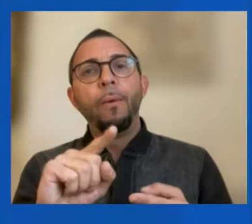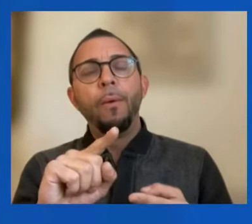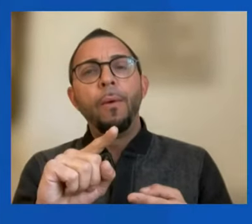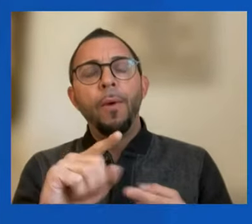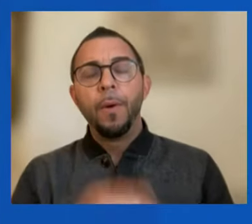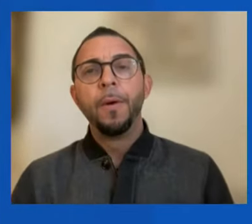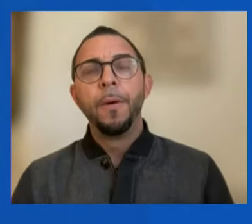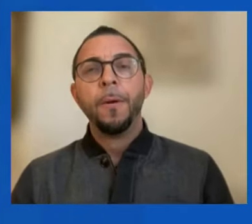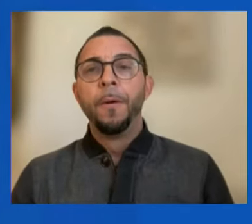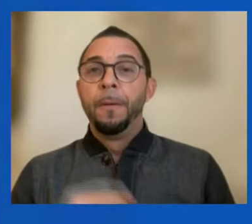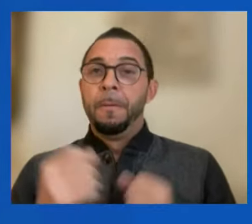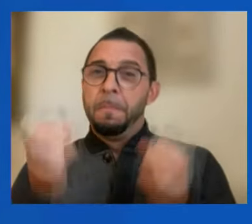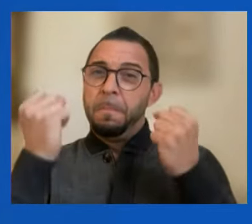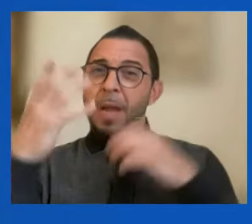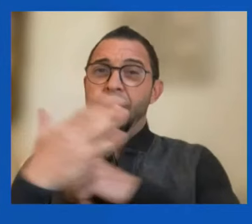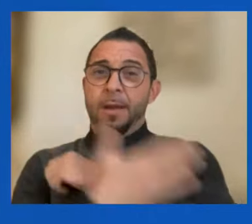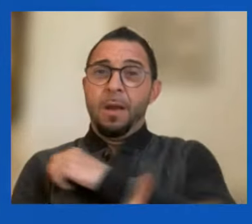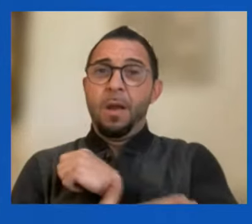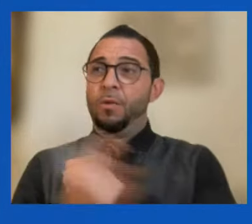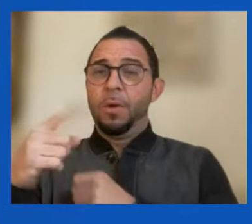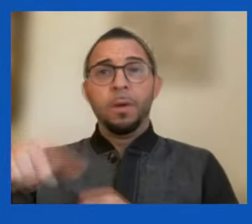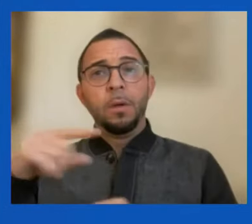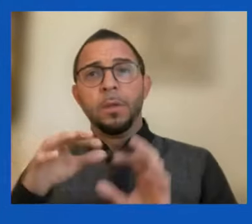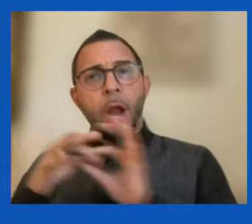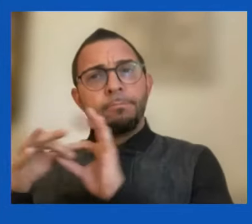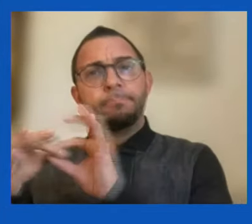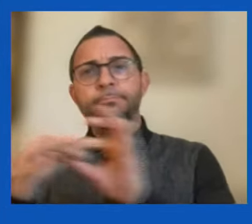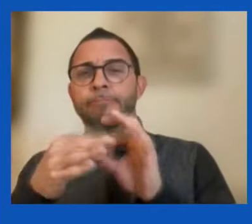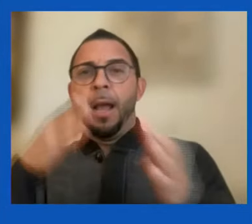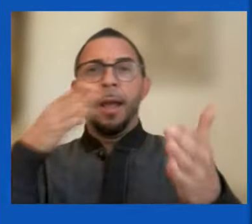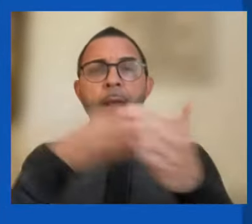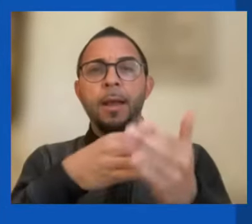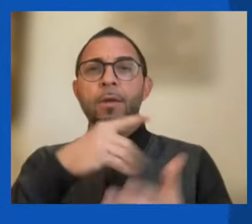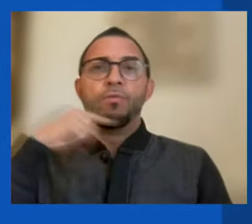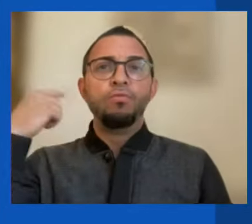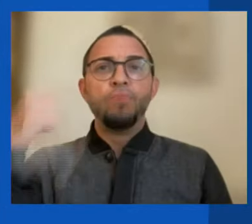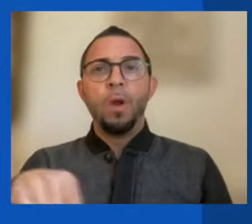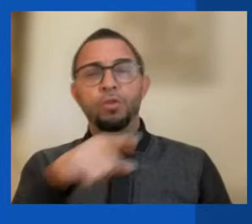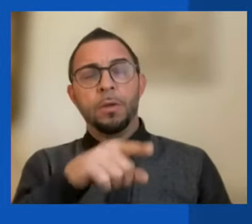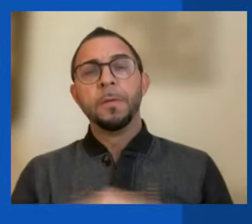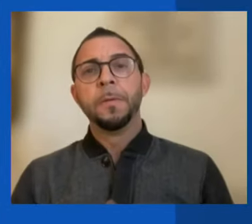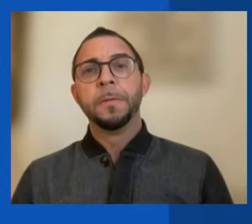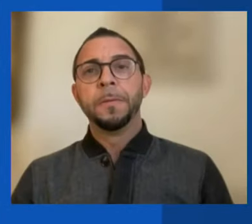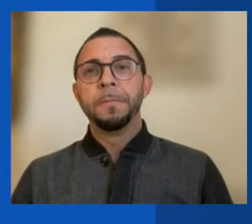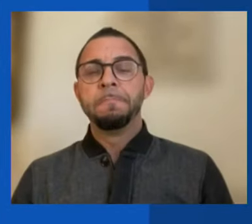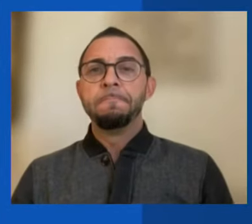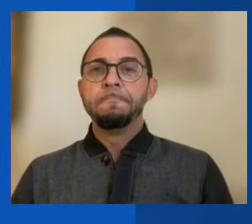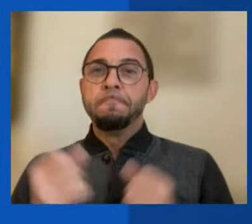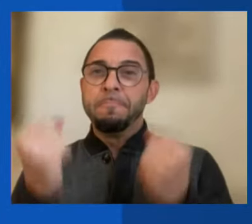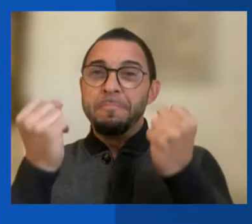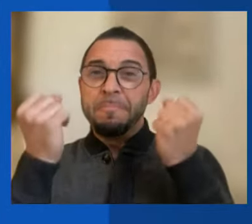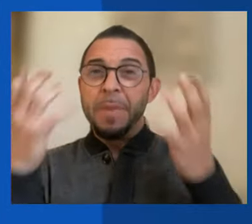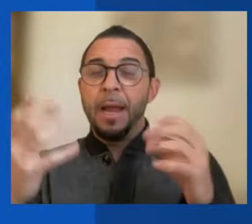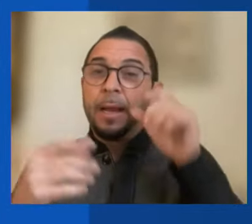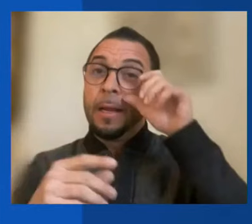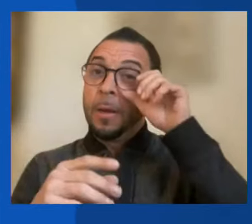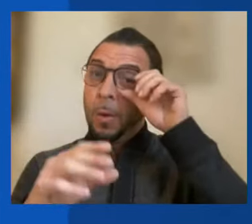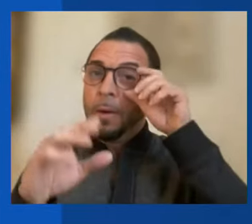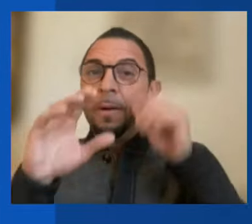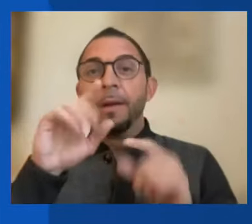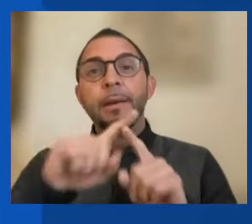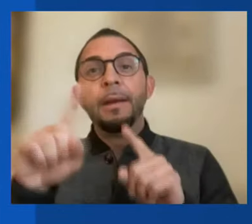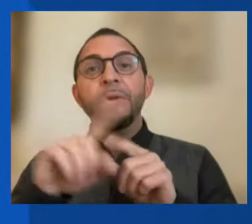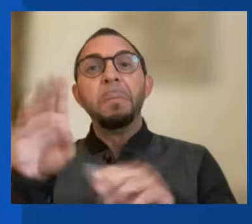have taken a unified stand against Russia's actions, and many companies have quickly and voluntarily